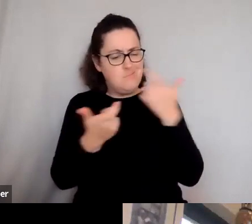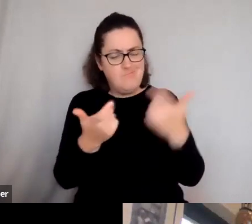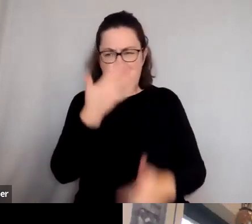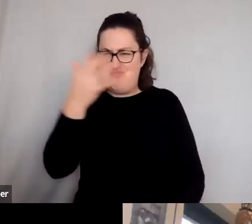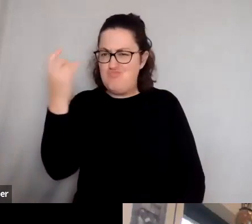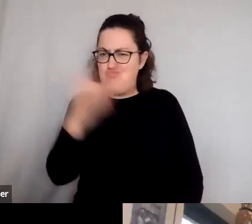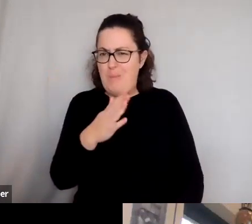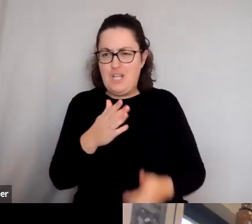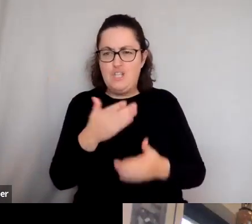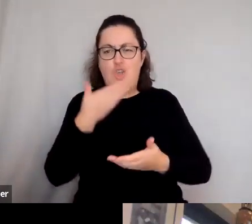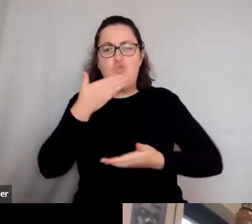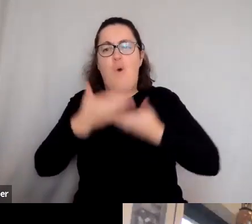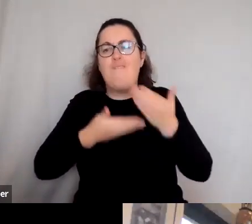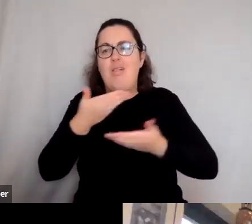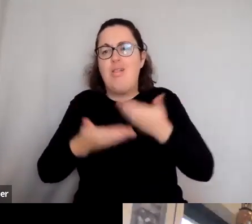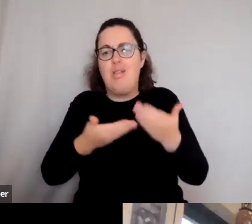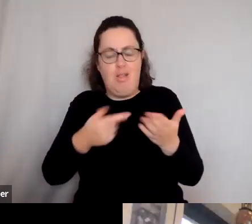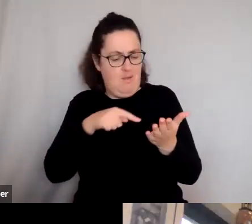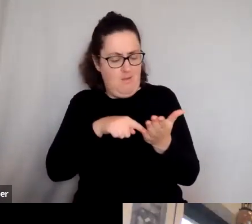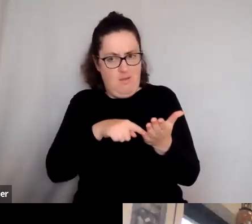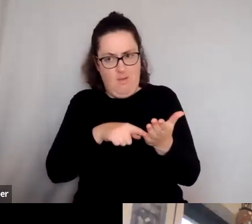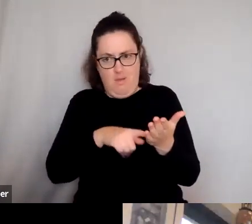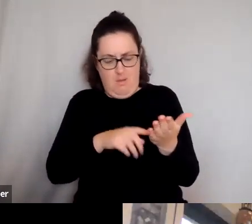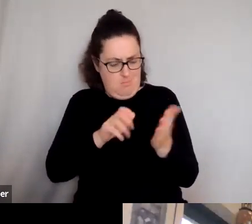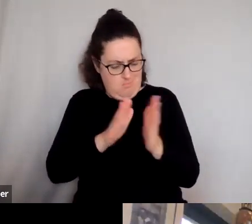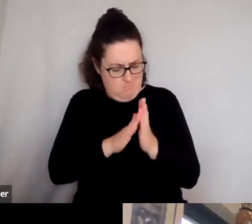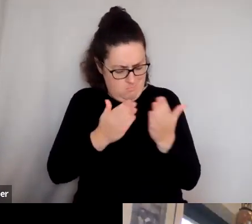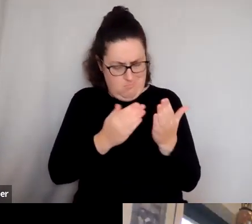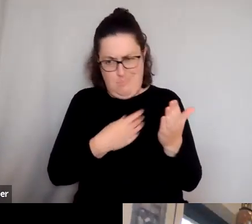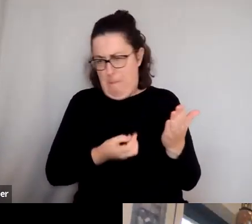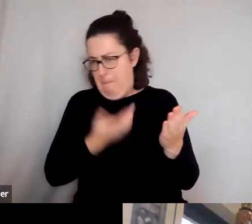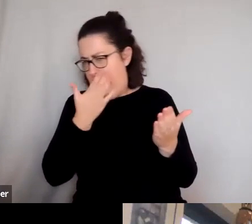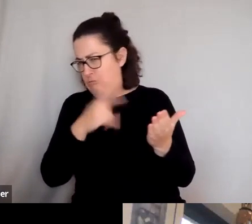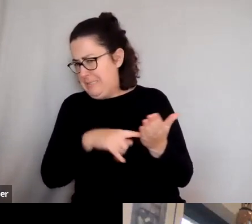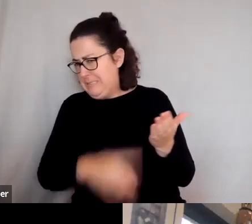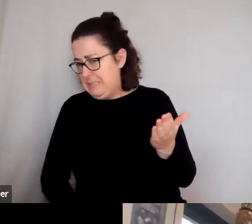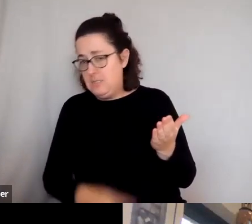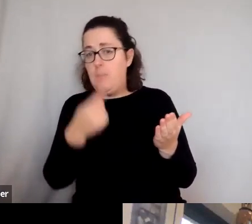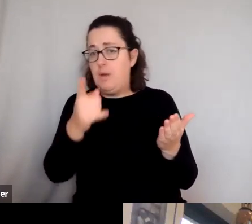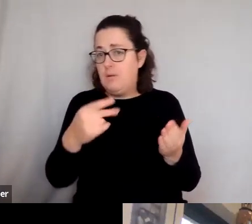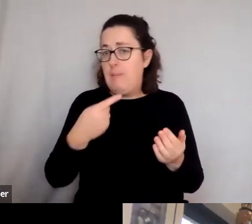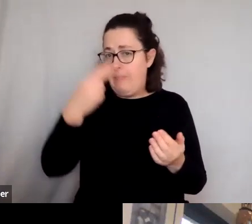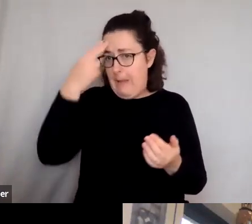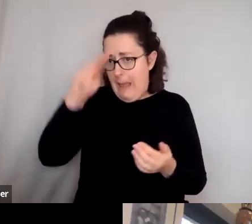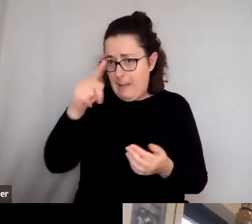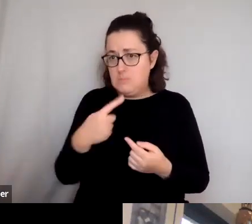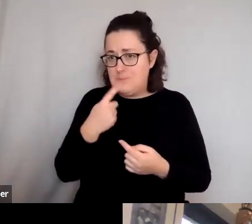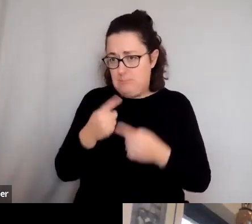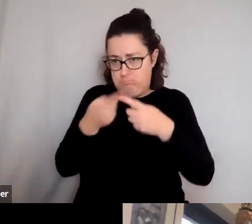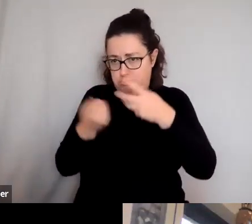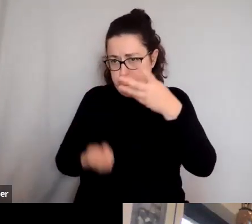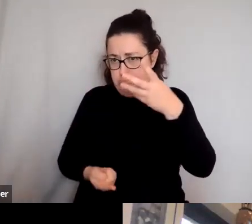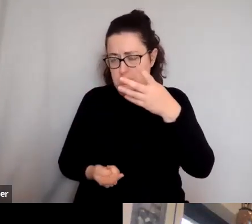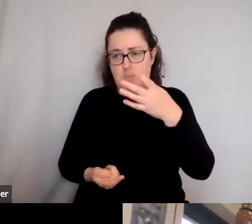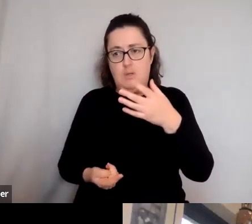the Roman world that we would be embarrassed even to open, right. But, you know, all the ones that you've mentioned, you know,